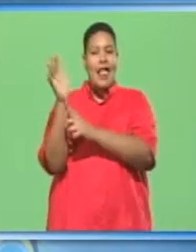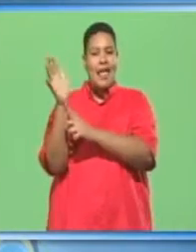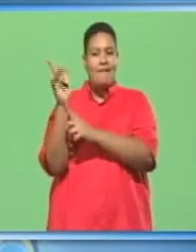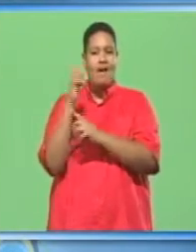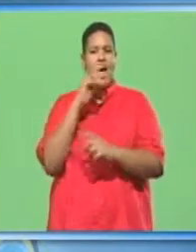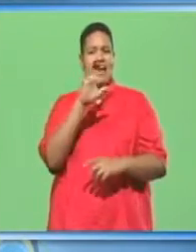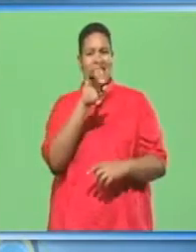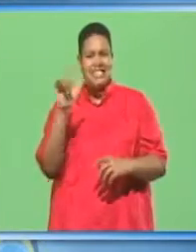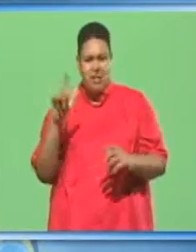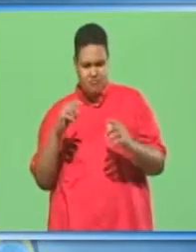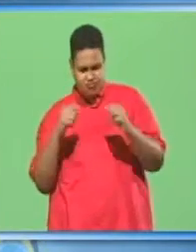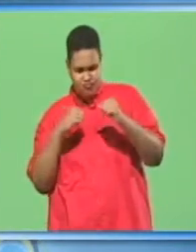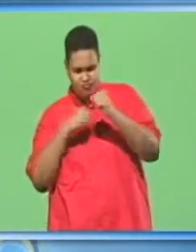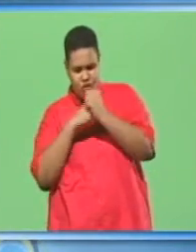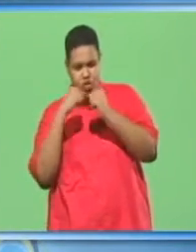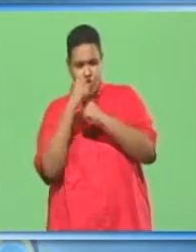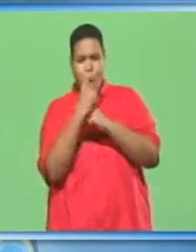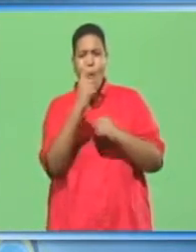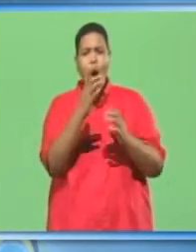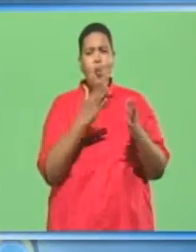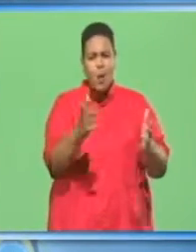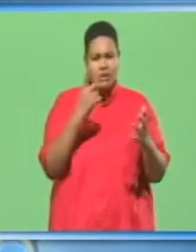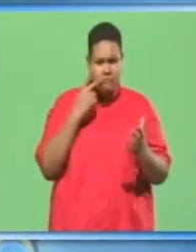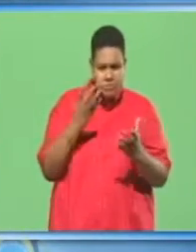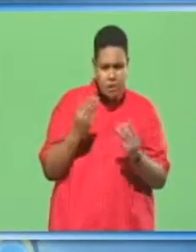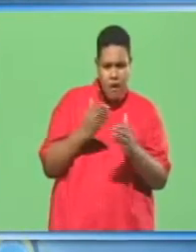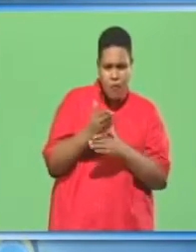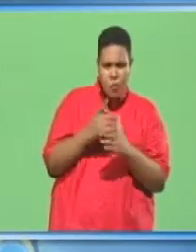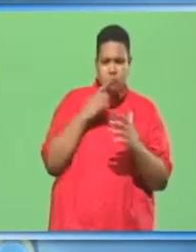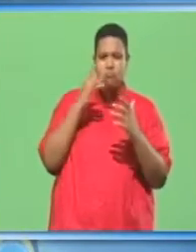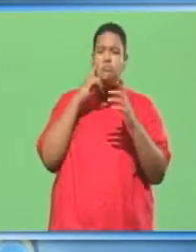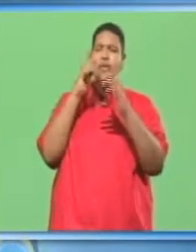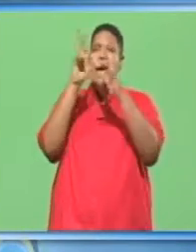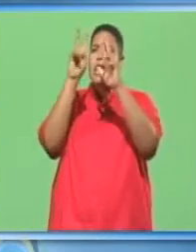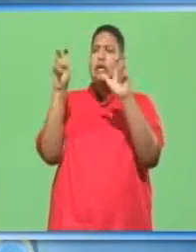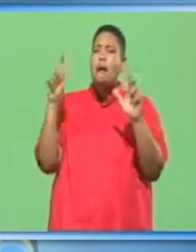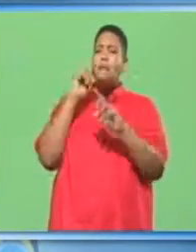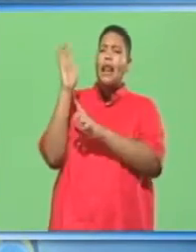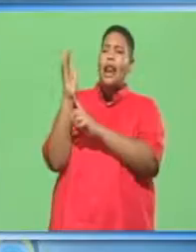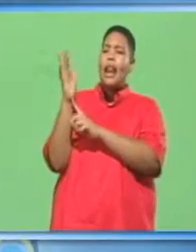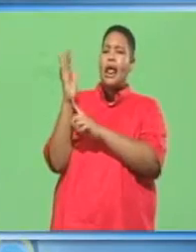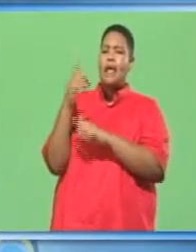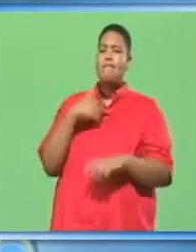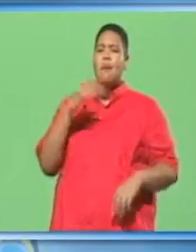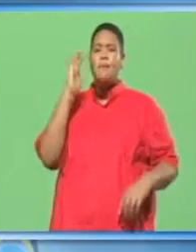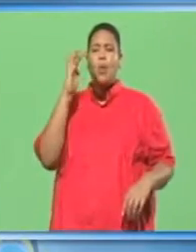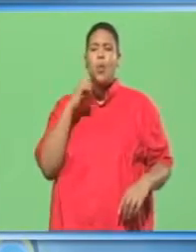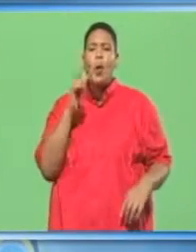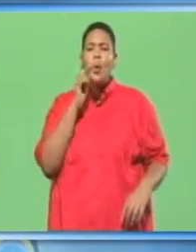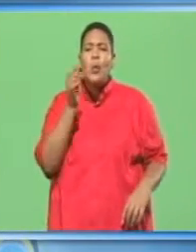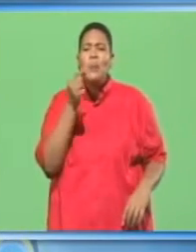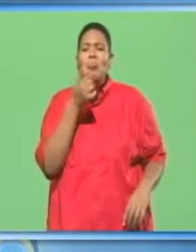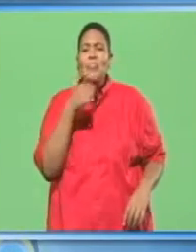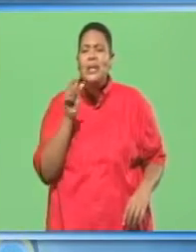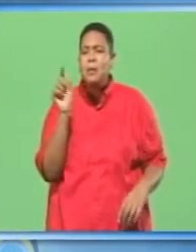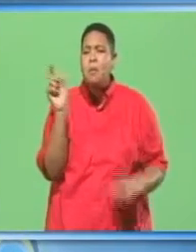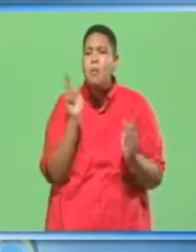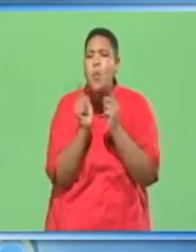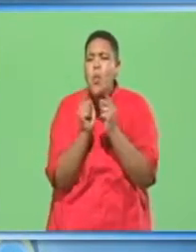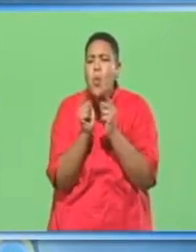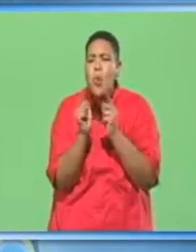identify softwood trees is to examine the leaves. These will have usually fine needle-like leaves.